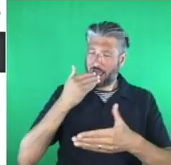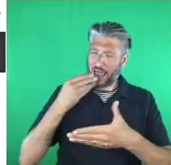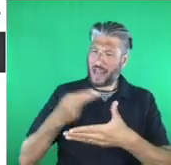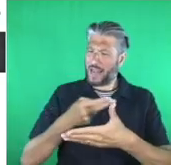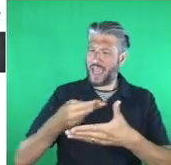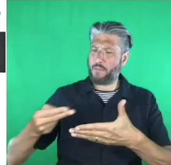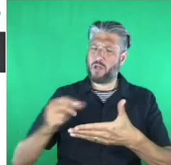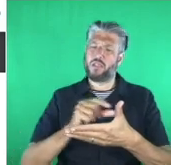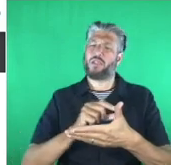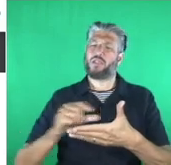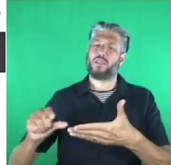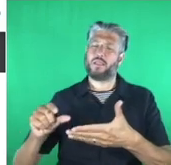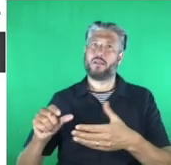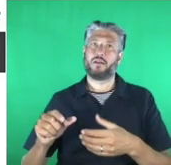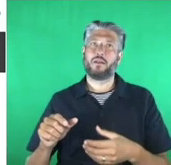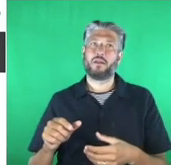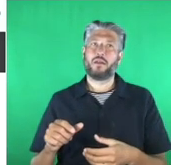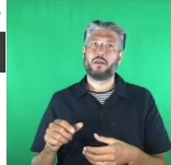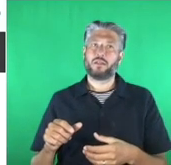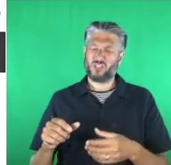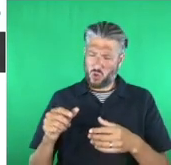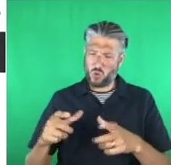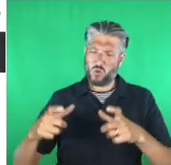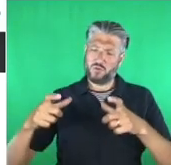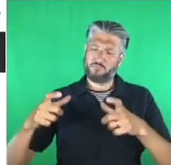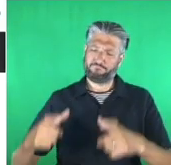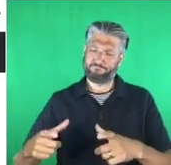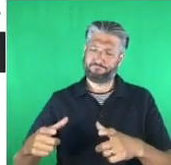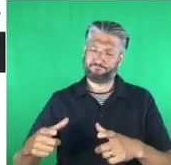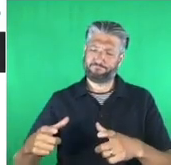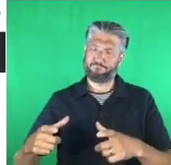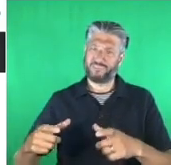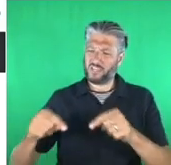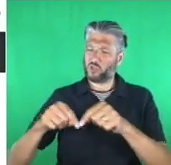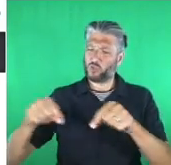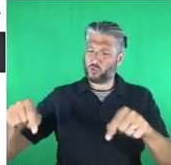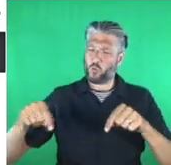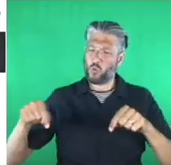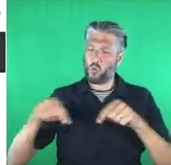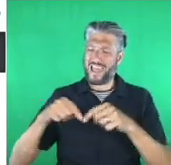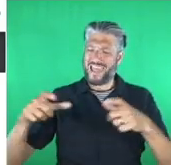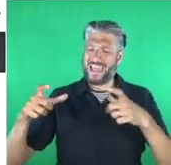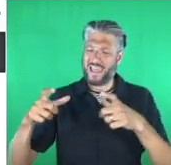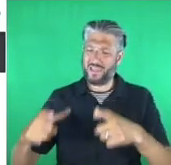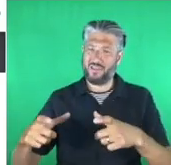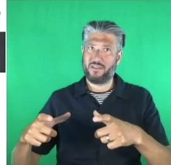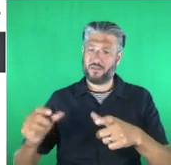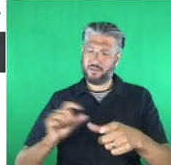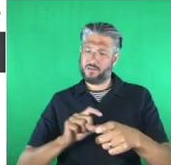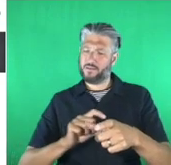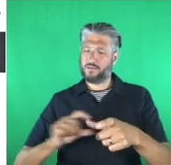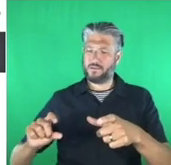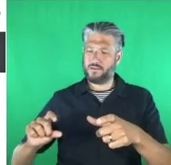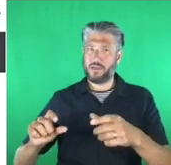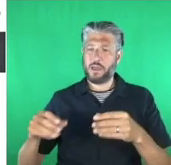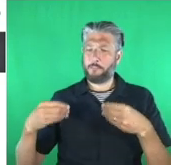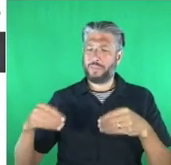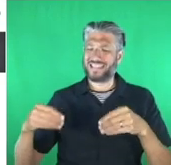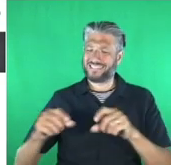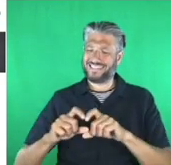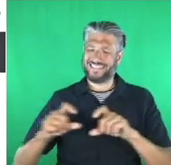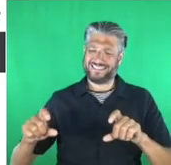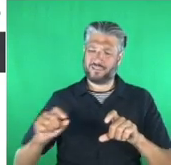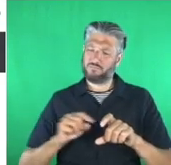So there's a square base with a plastic label down here.